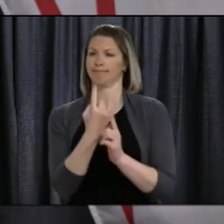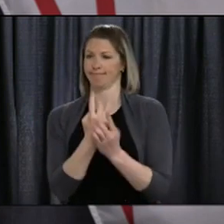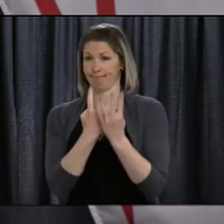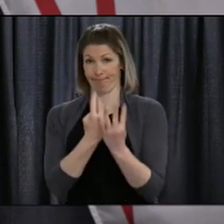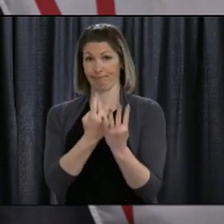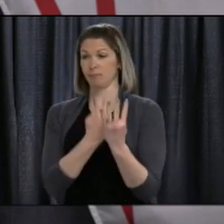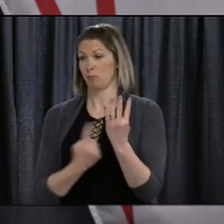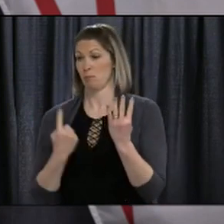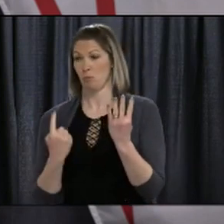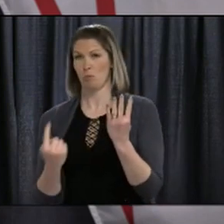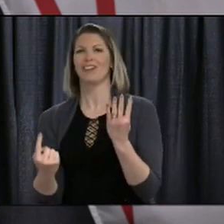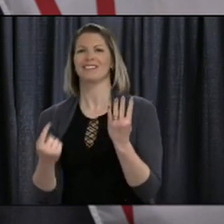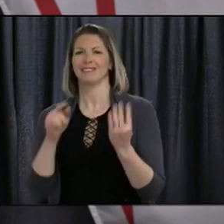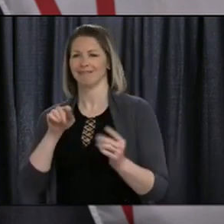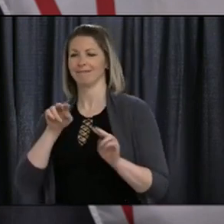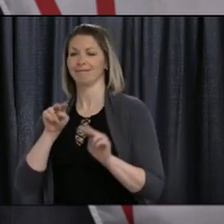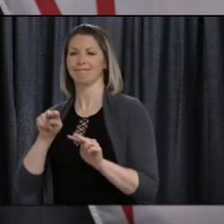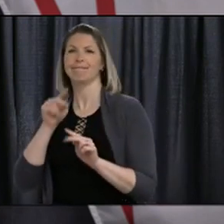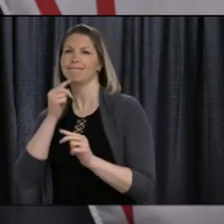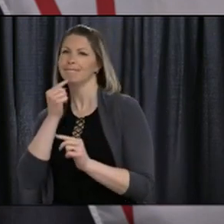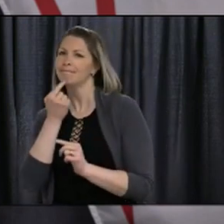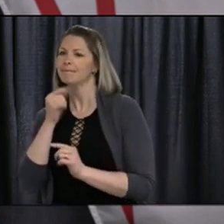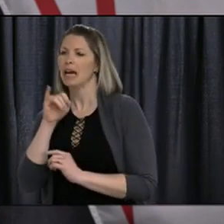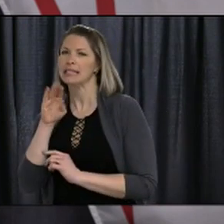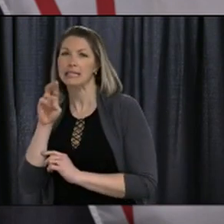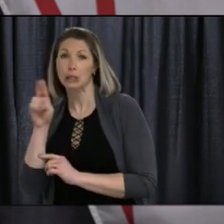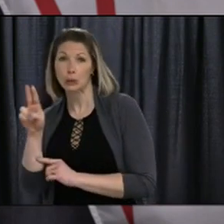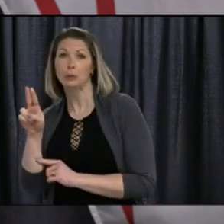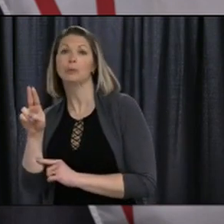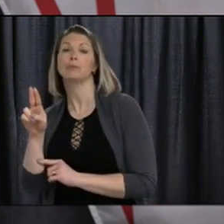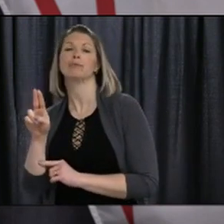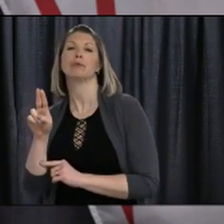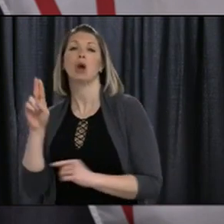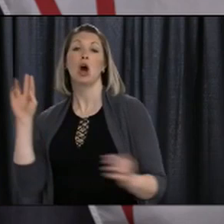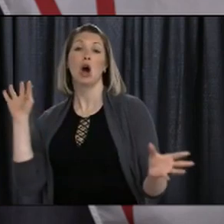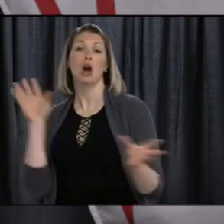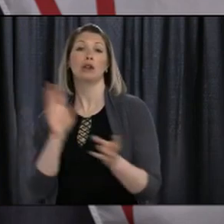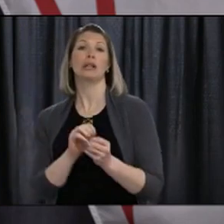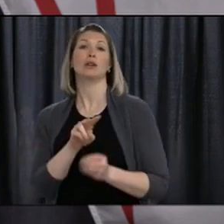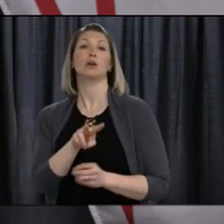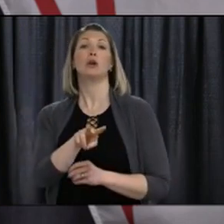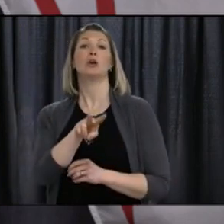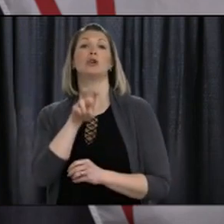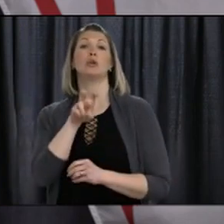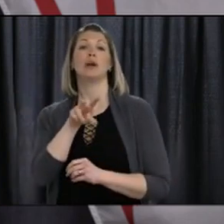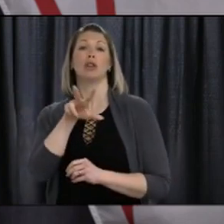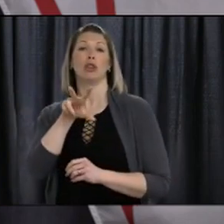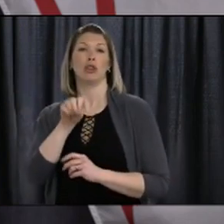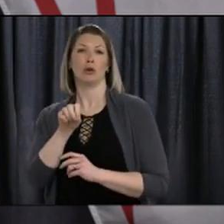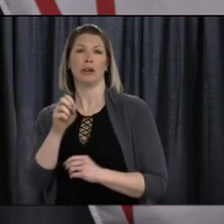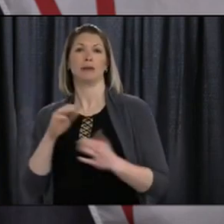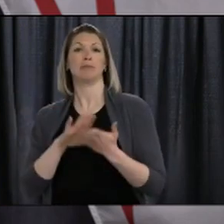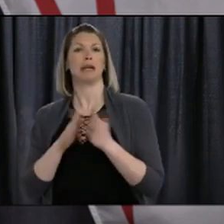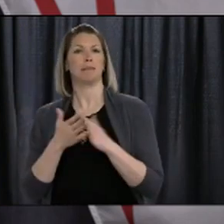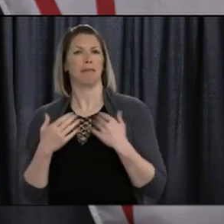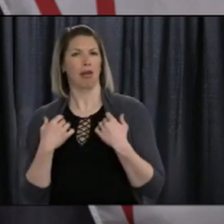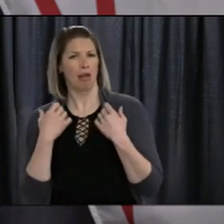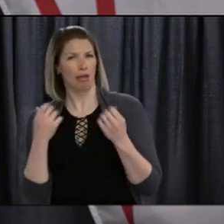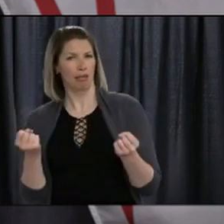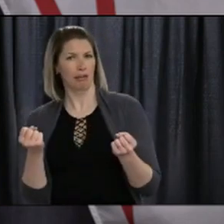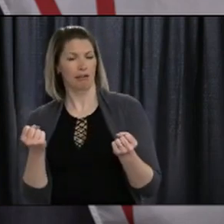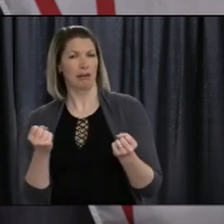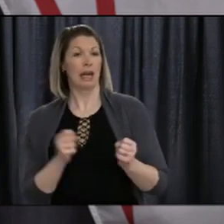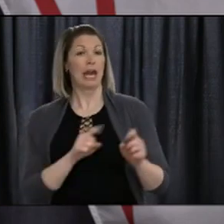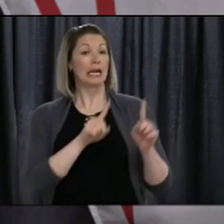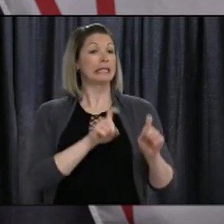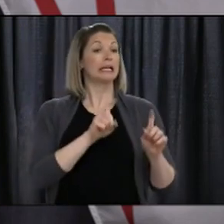in intensive care. Two hundred and people have now recovered, and in total, we have tested 8,552